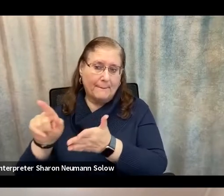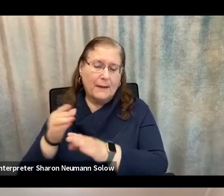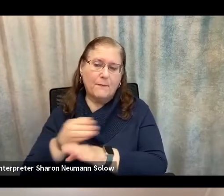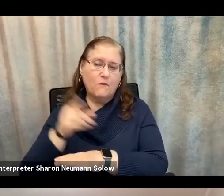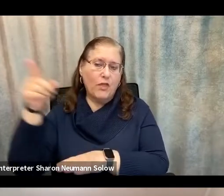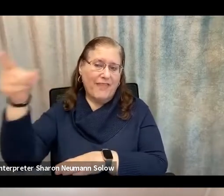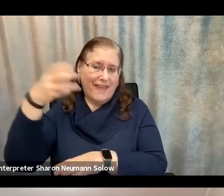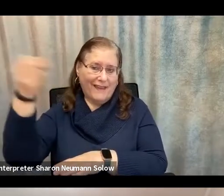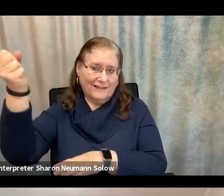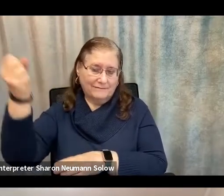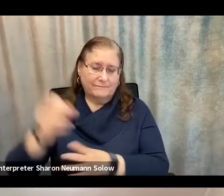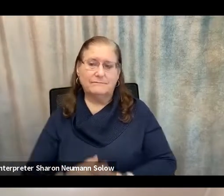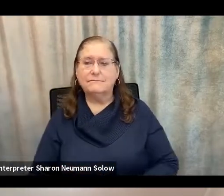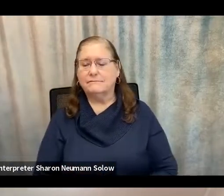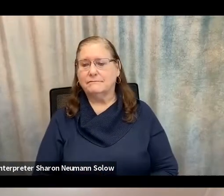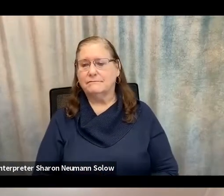artist.